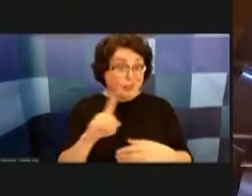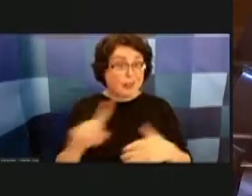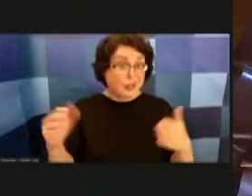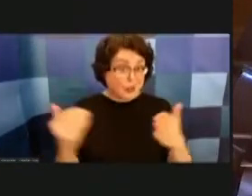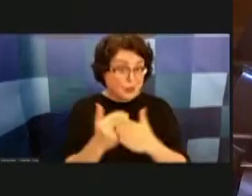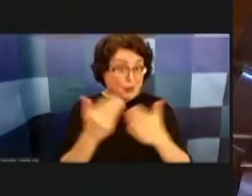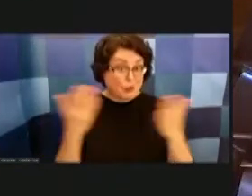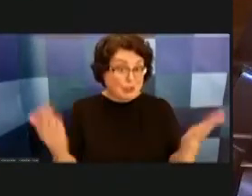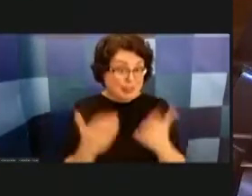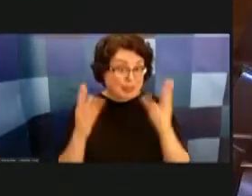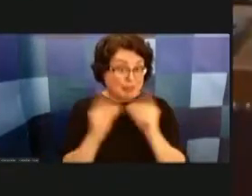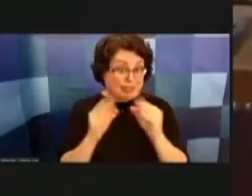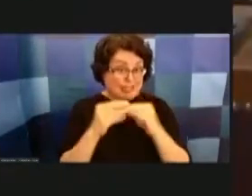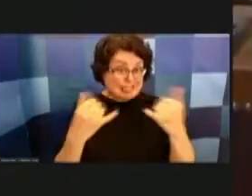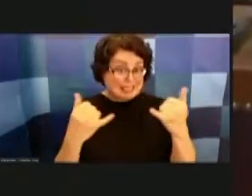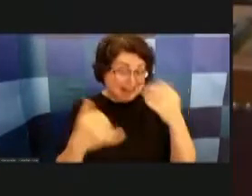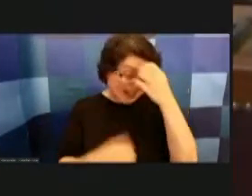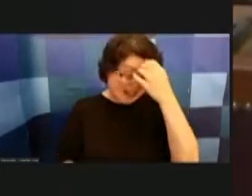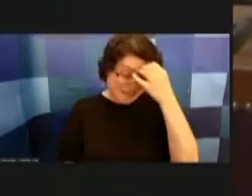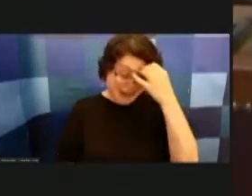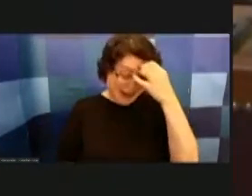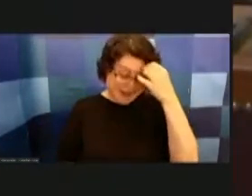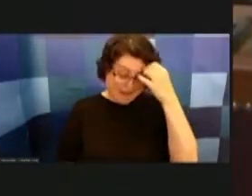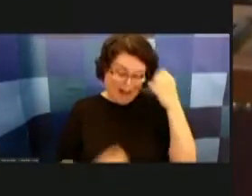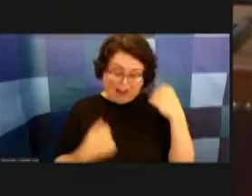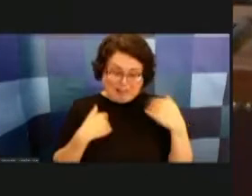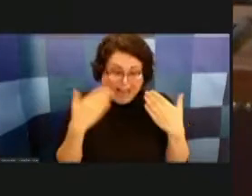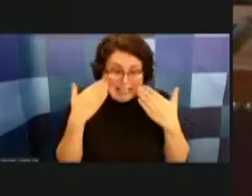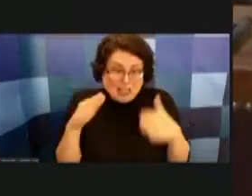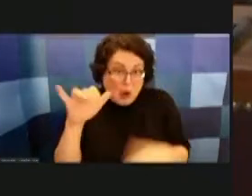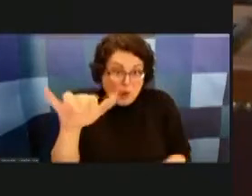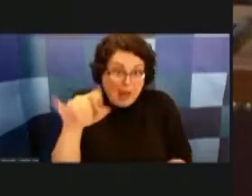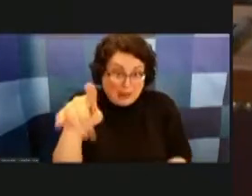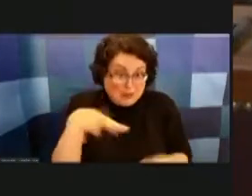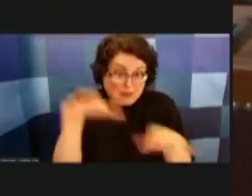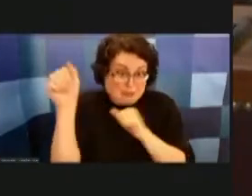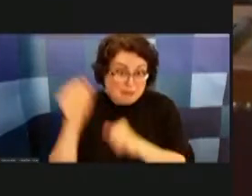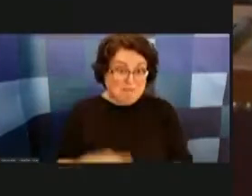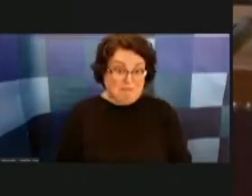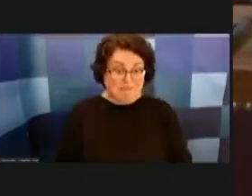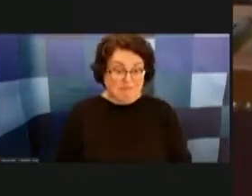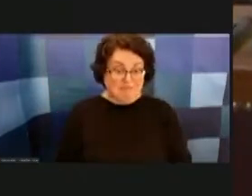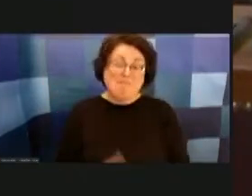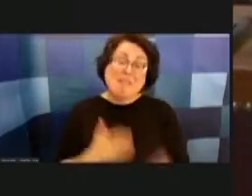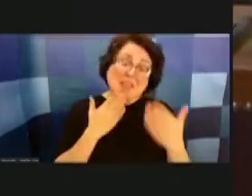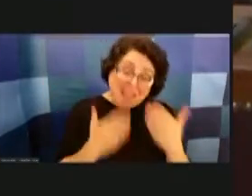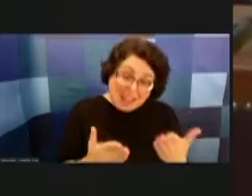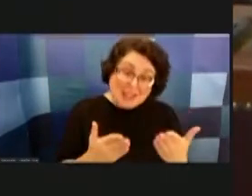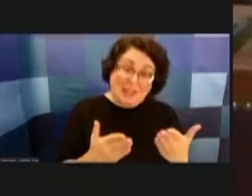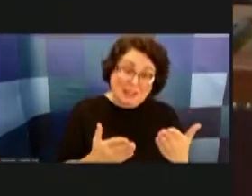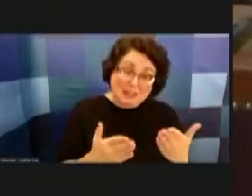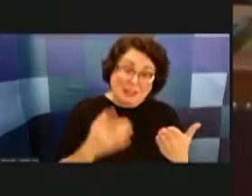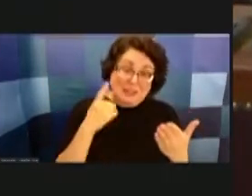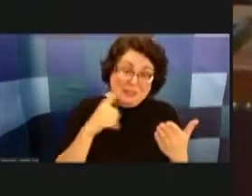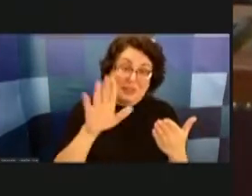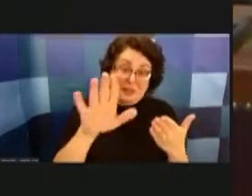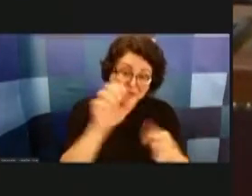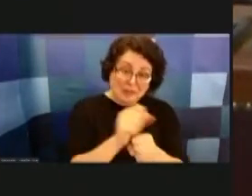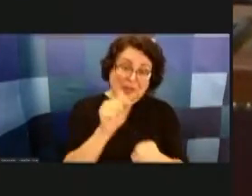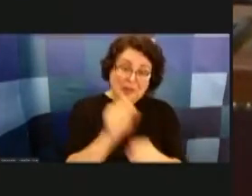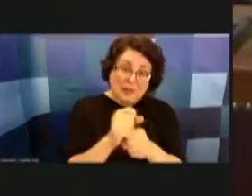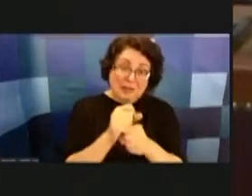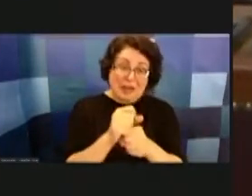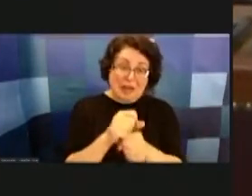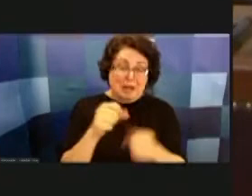so i'm sorry i wasn't privy to the info prior but um yes thank you for your for your public service